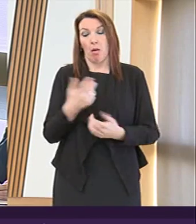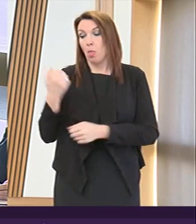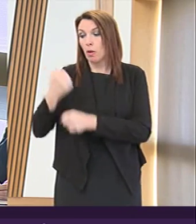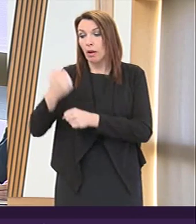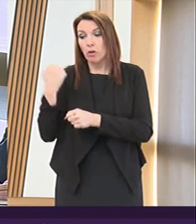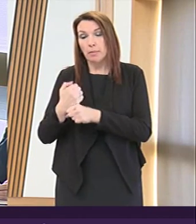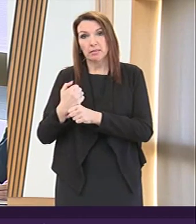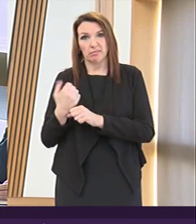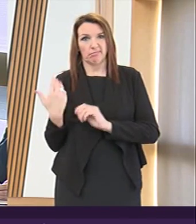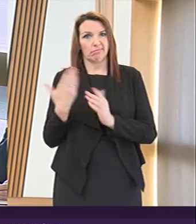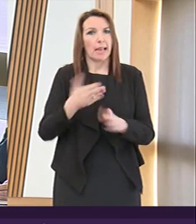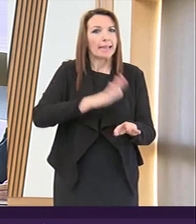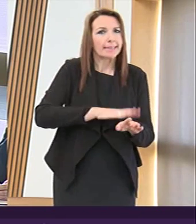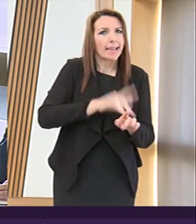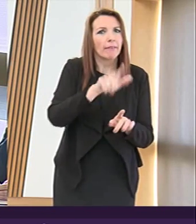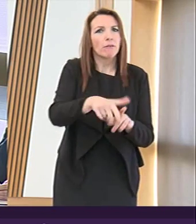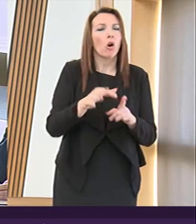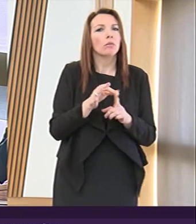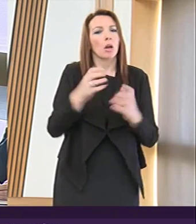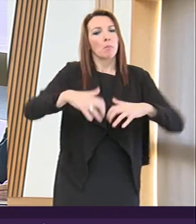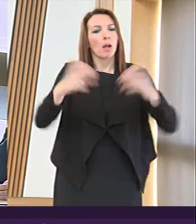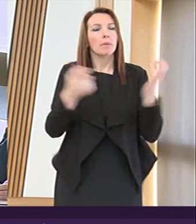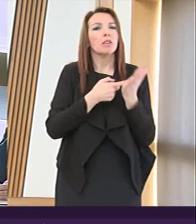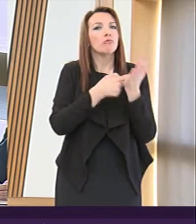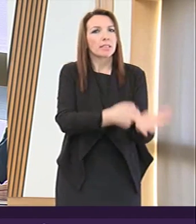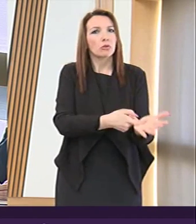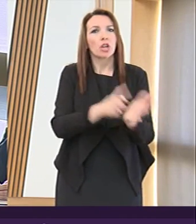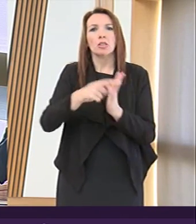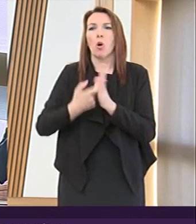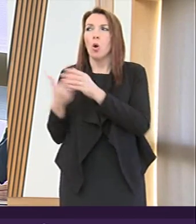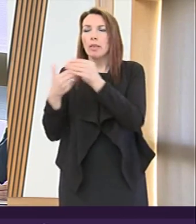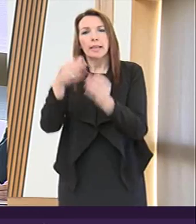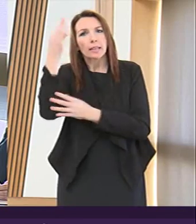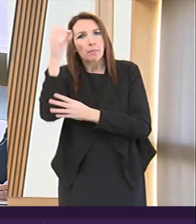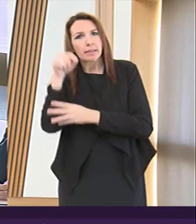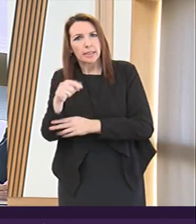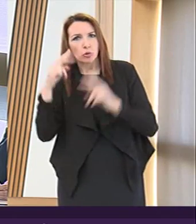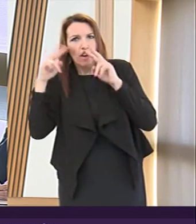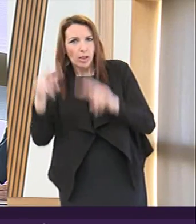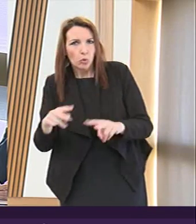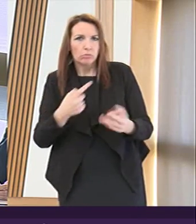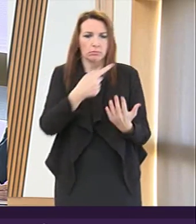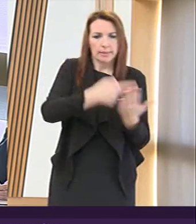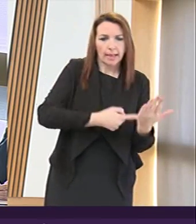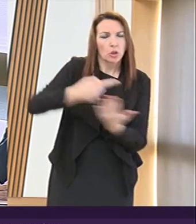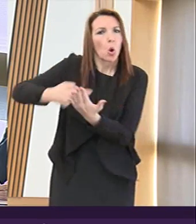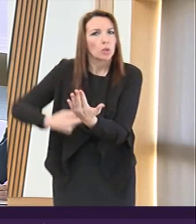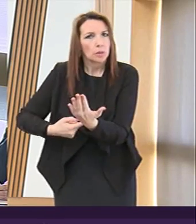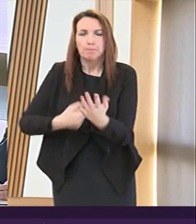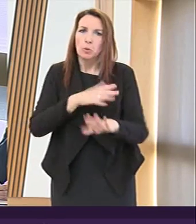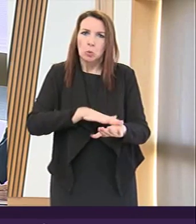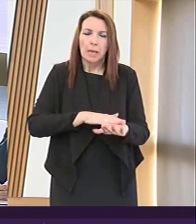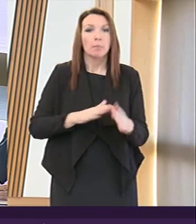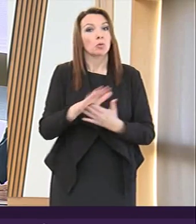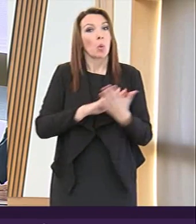for obtaining a parliamentary resolution were the lead committee to take the full time permitted by standing orders. As a